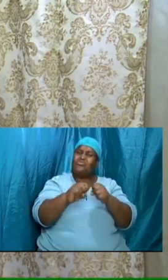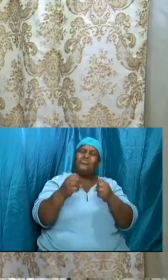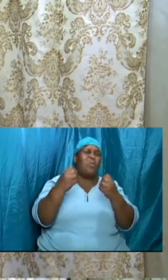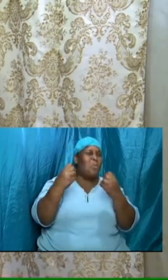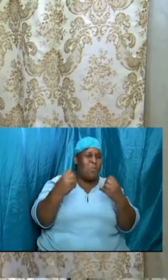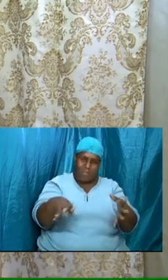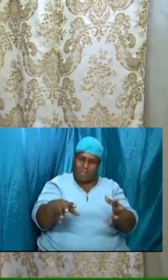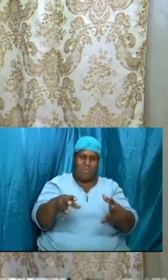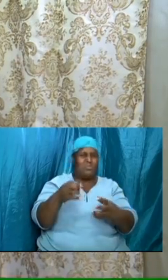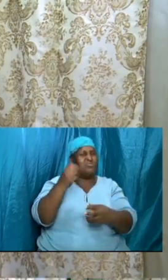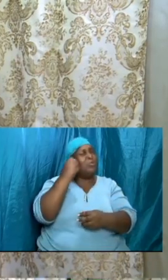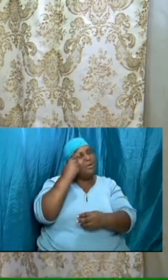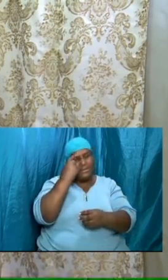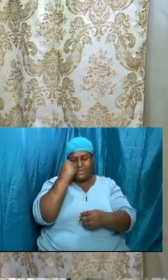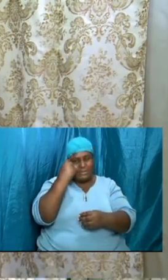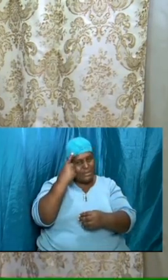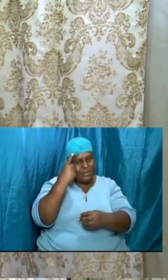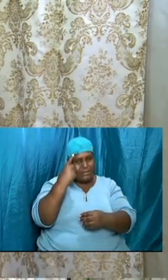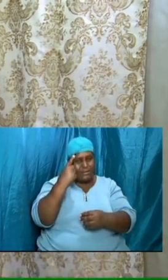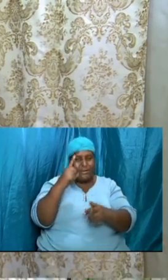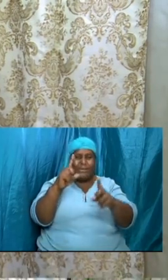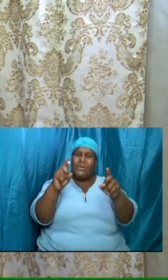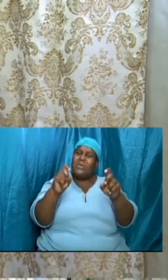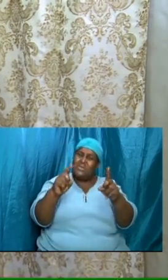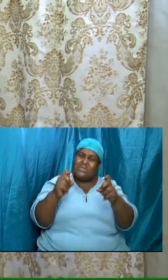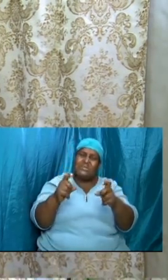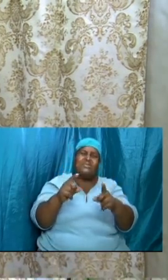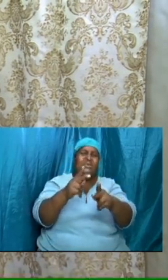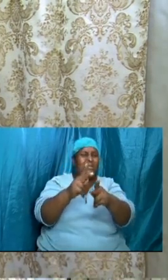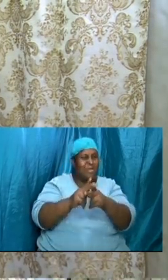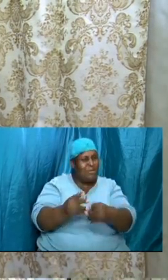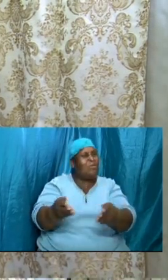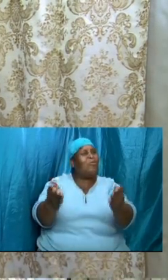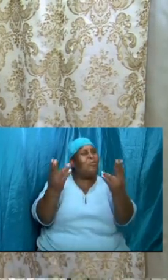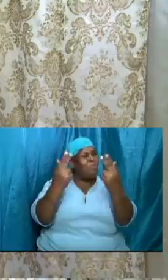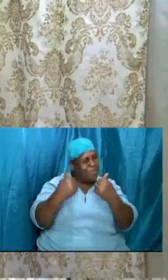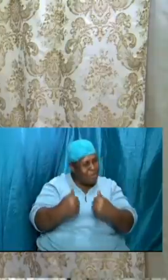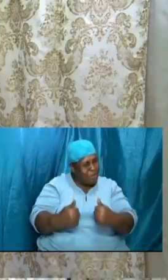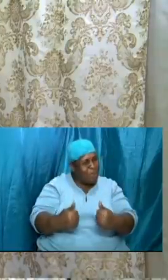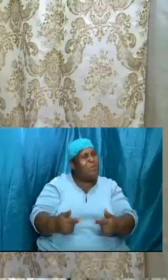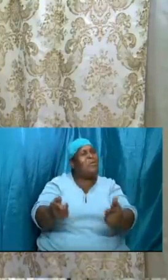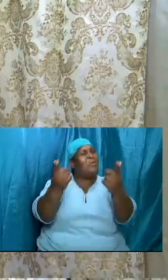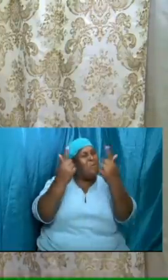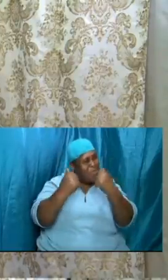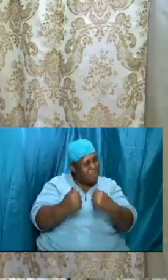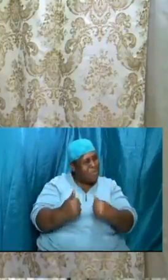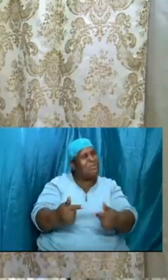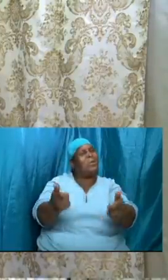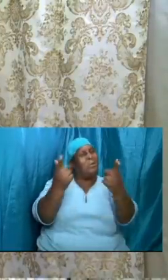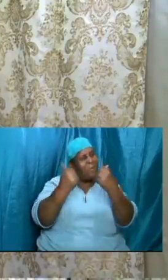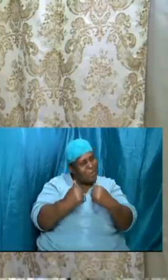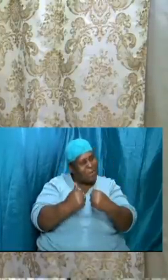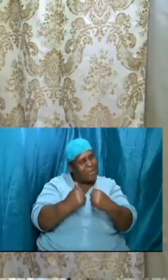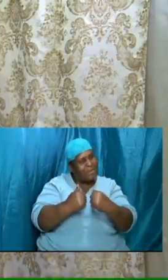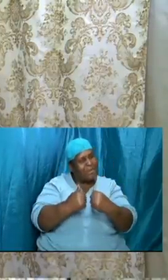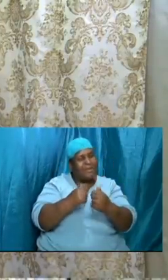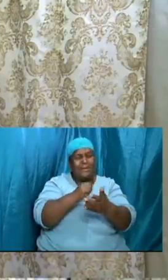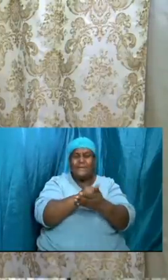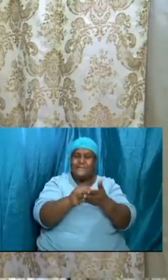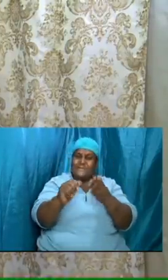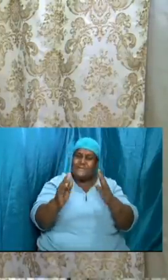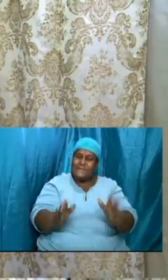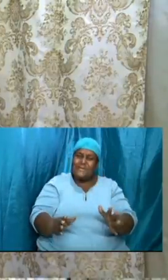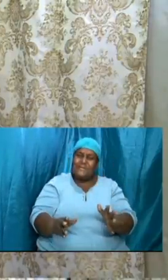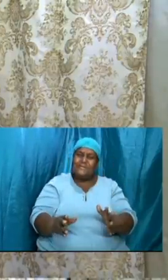and so they want the folks saints are expecting and they're asking for